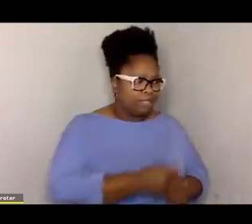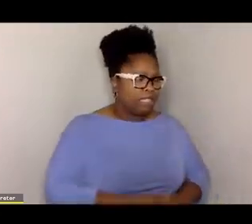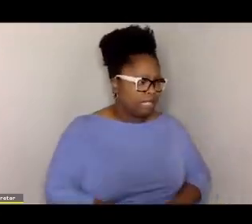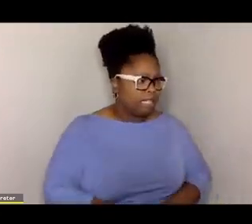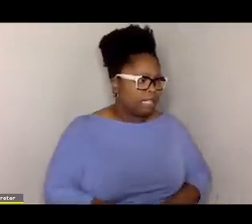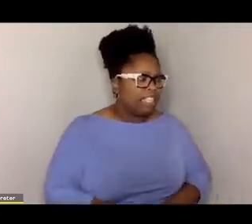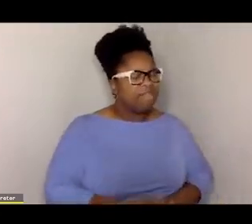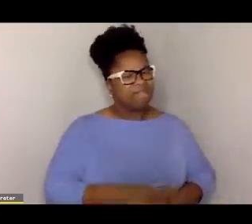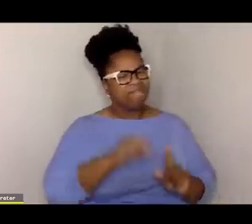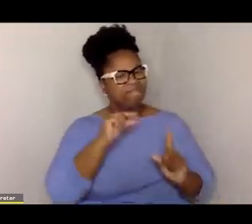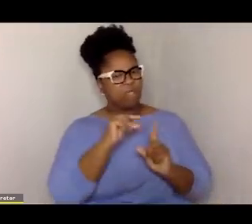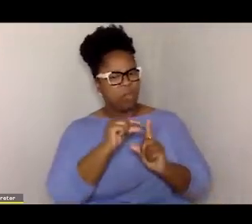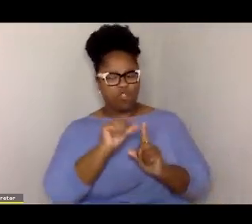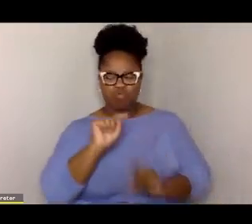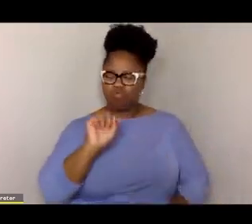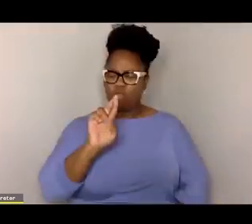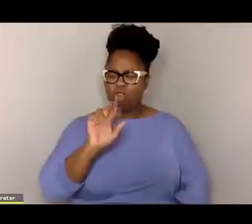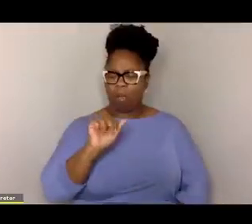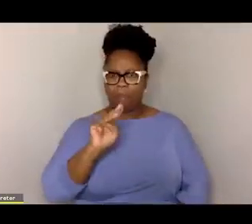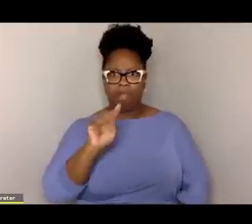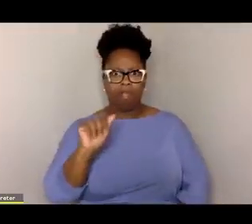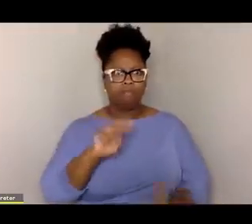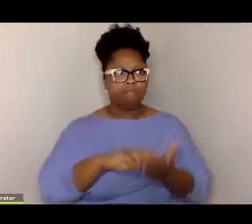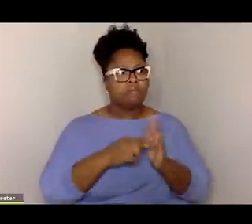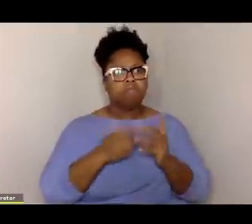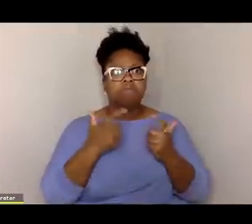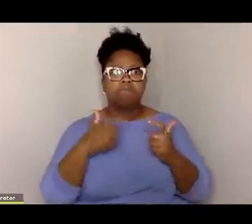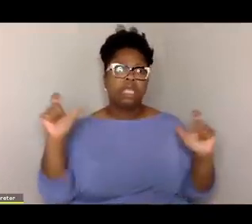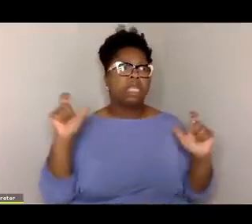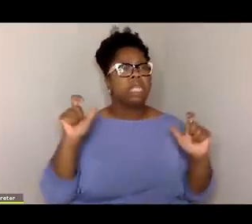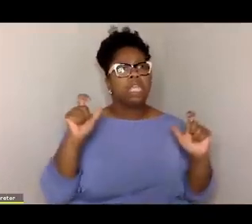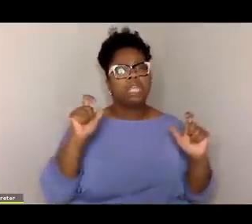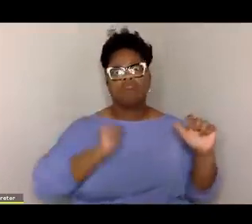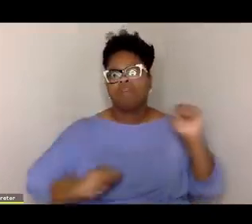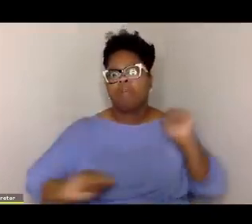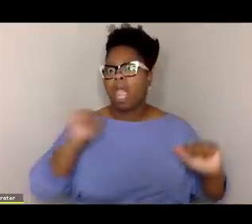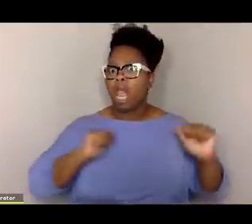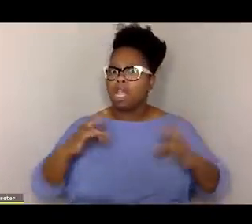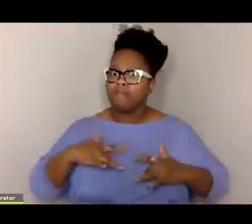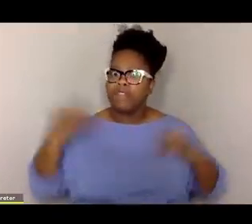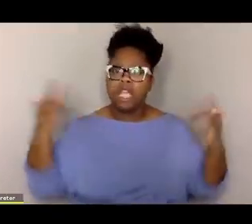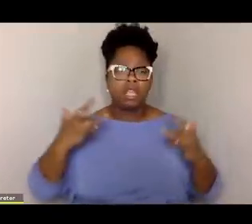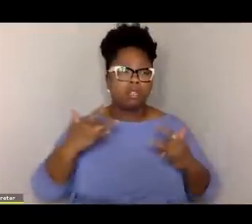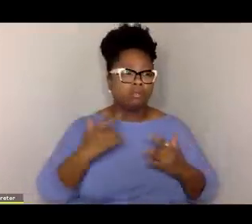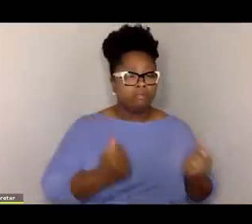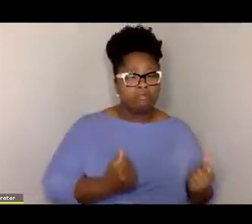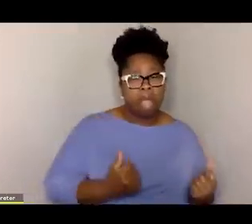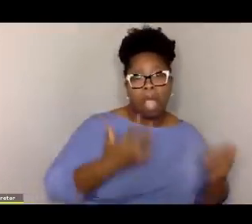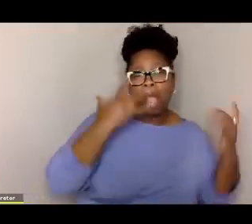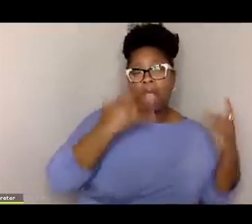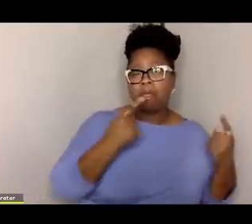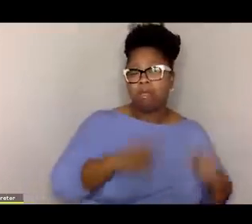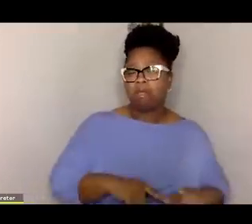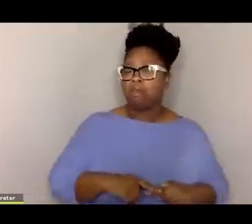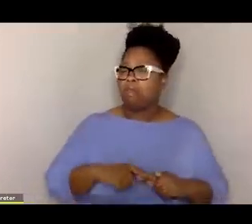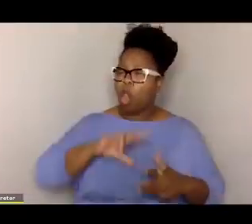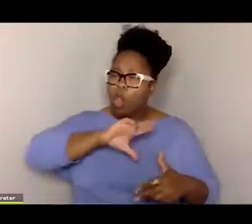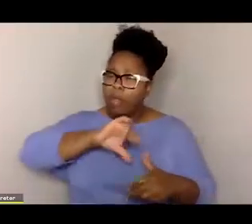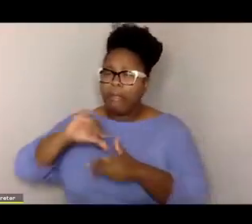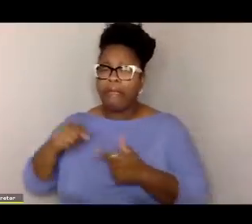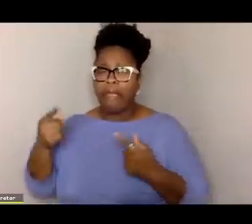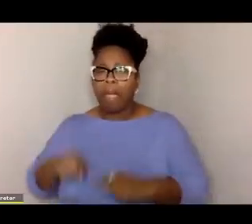most people associate the word trauma with big dramatic events, like we're talking about fires or hurricanes